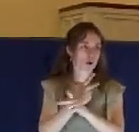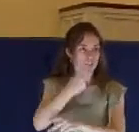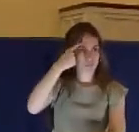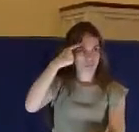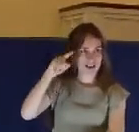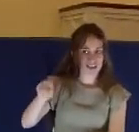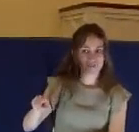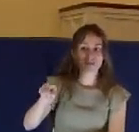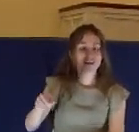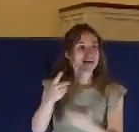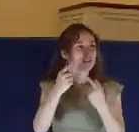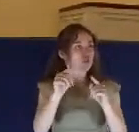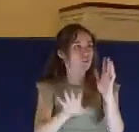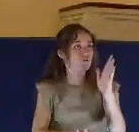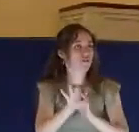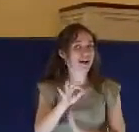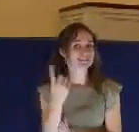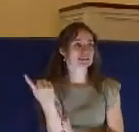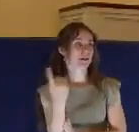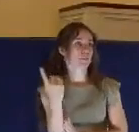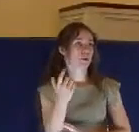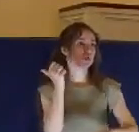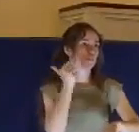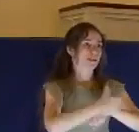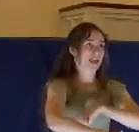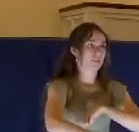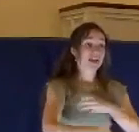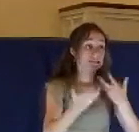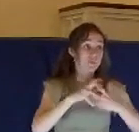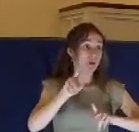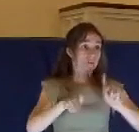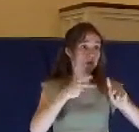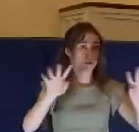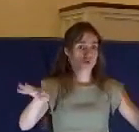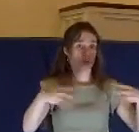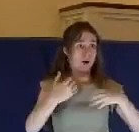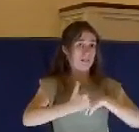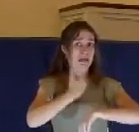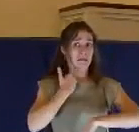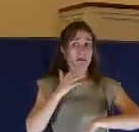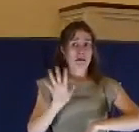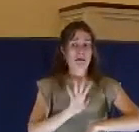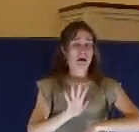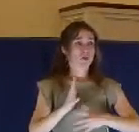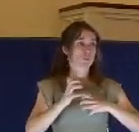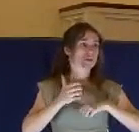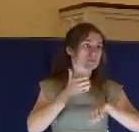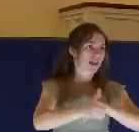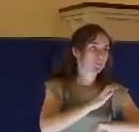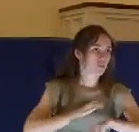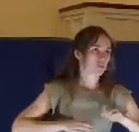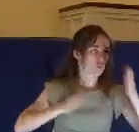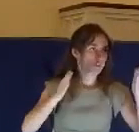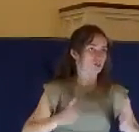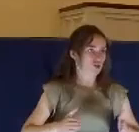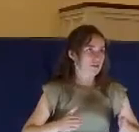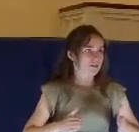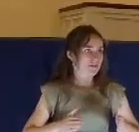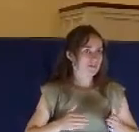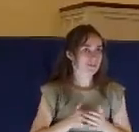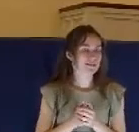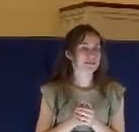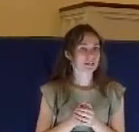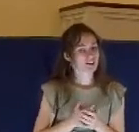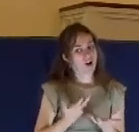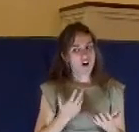scapegoat. There was someone he had to blame. And you know who he blamed? He blamed the Christians. They were always talking about a baptism of